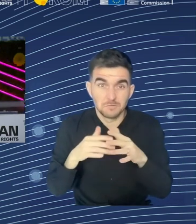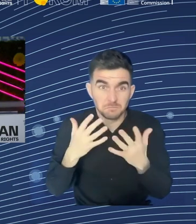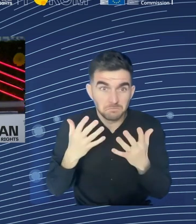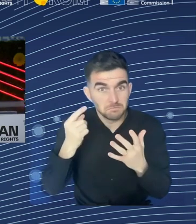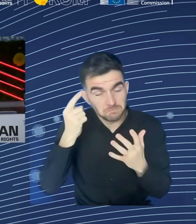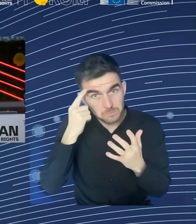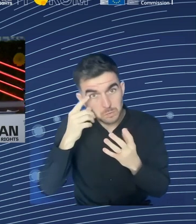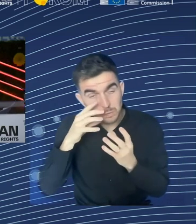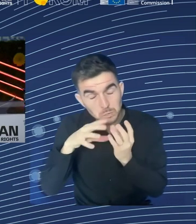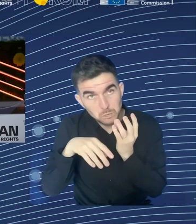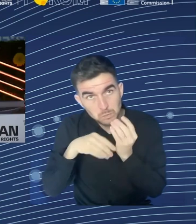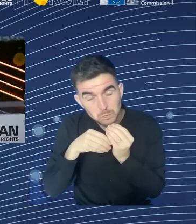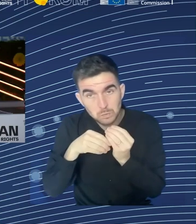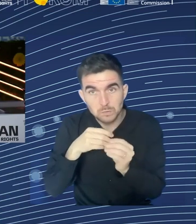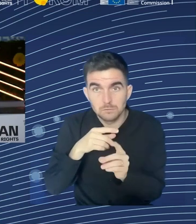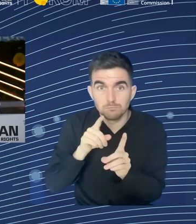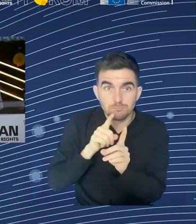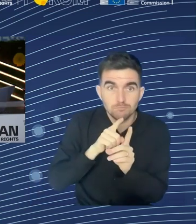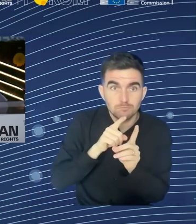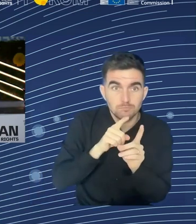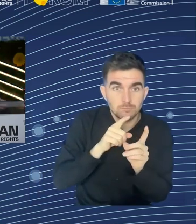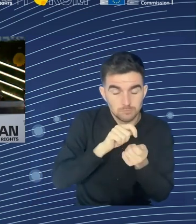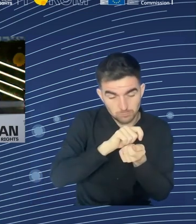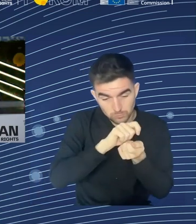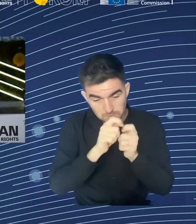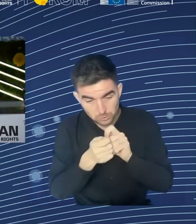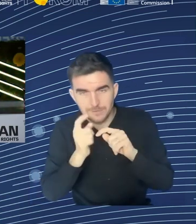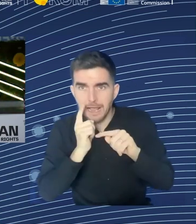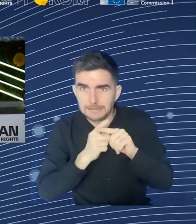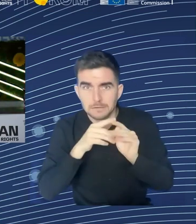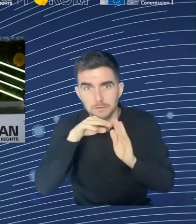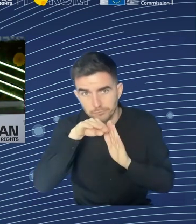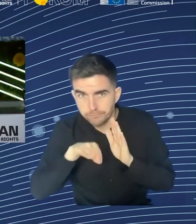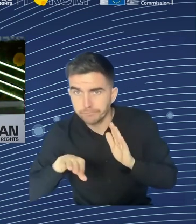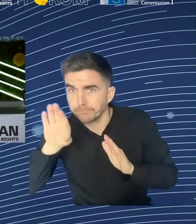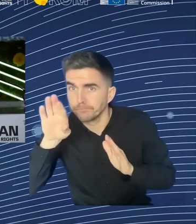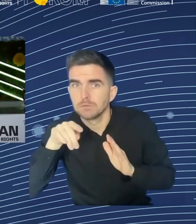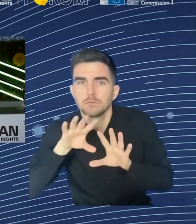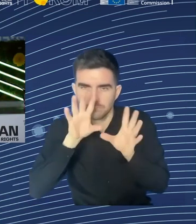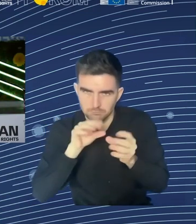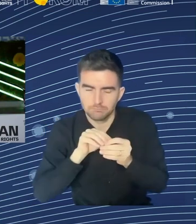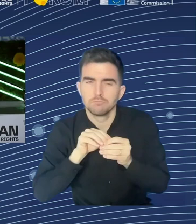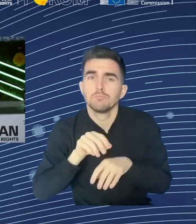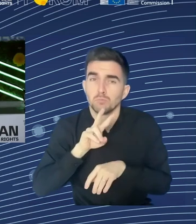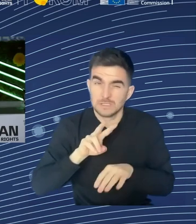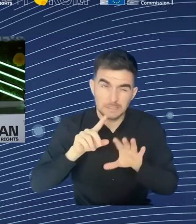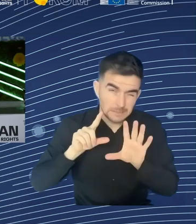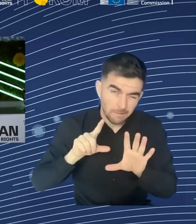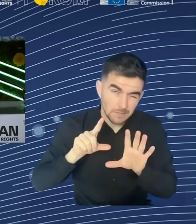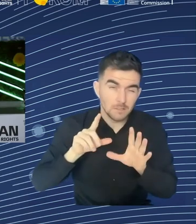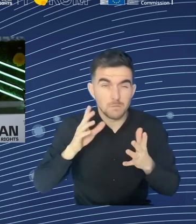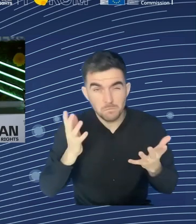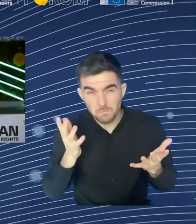forward to the panel discussion. And I invite you to look at the report as well as the new